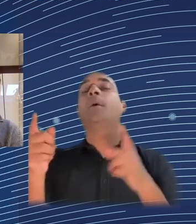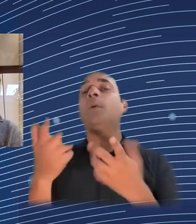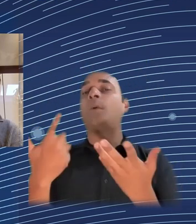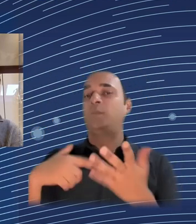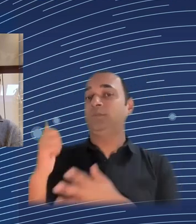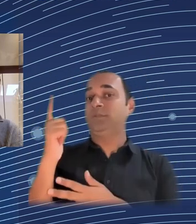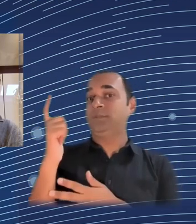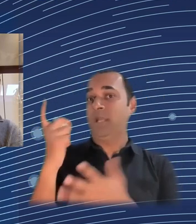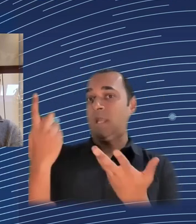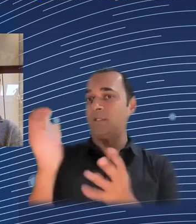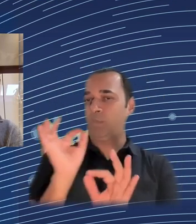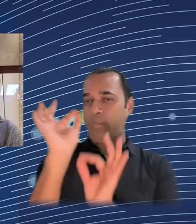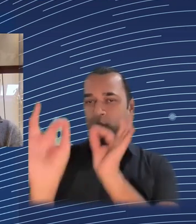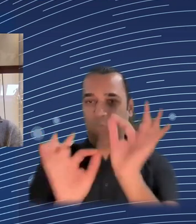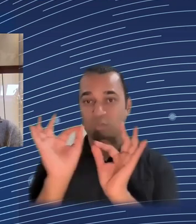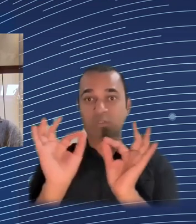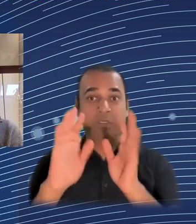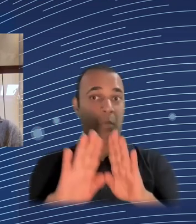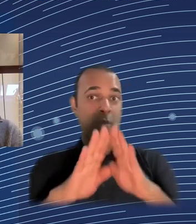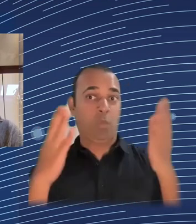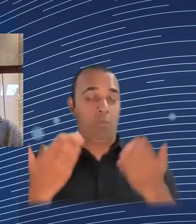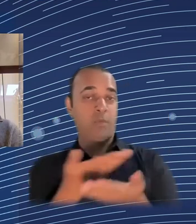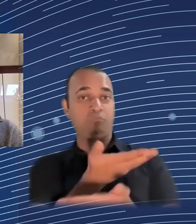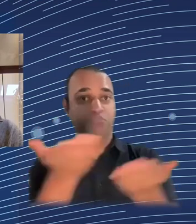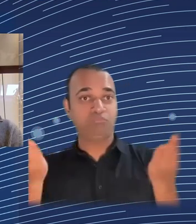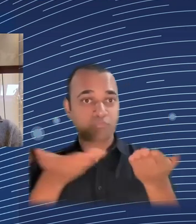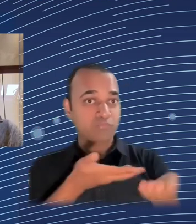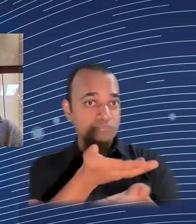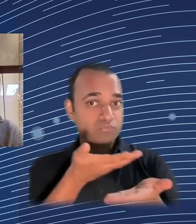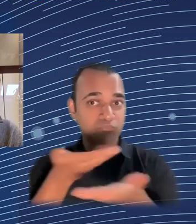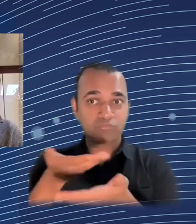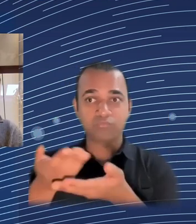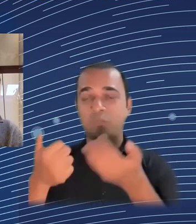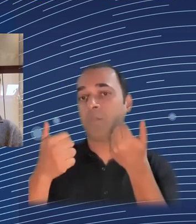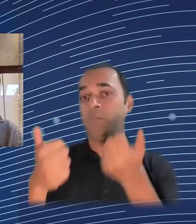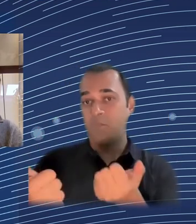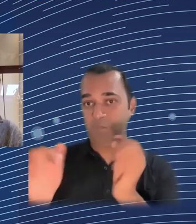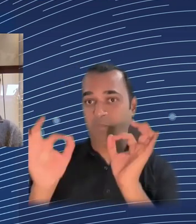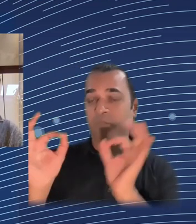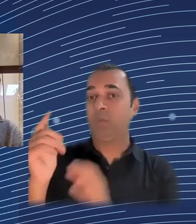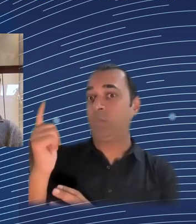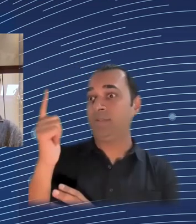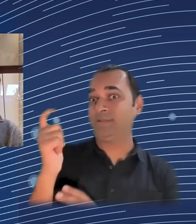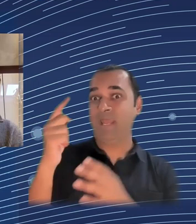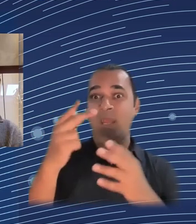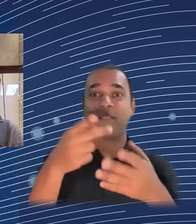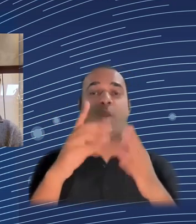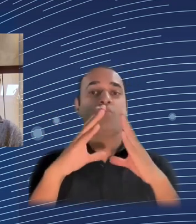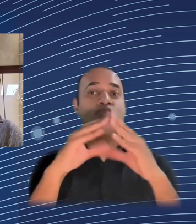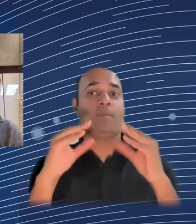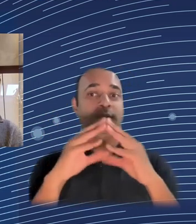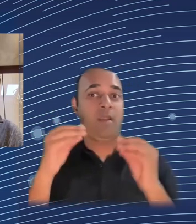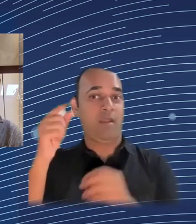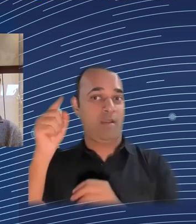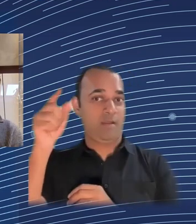what Mr. Posse has told us. How should we set priorities for Cohesion Funds? And I'll give you an example. One might